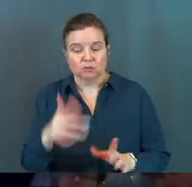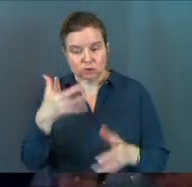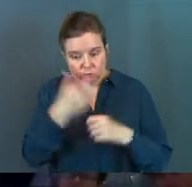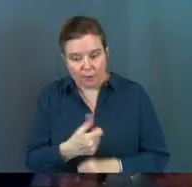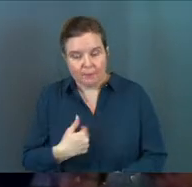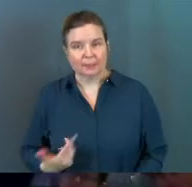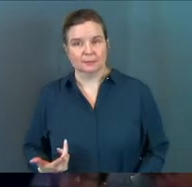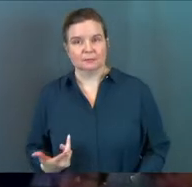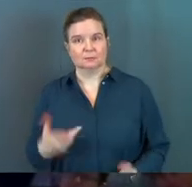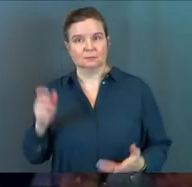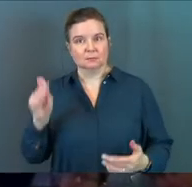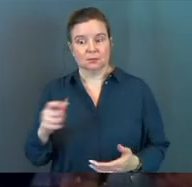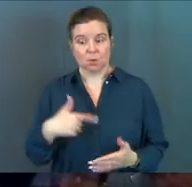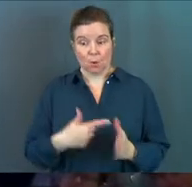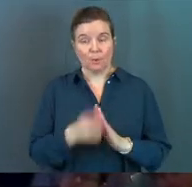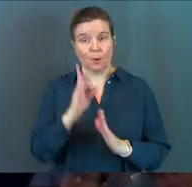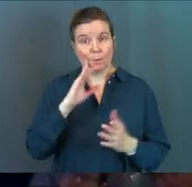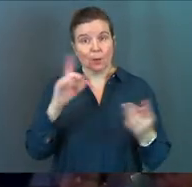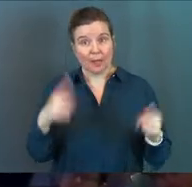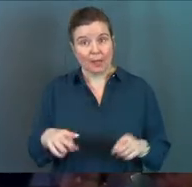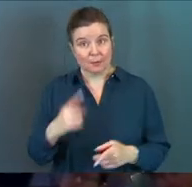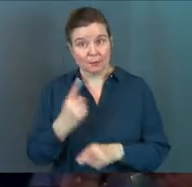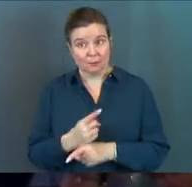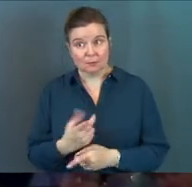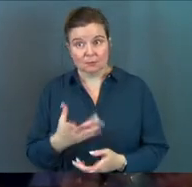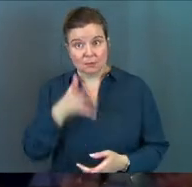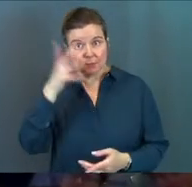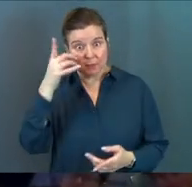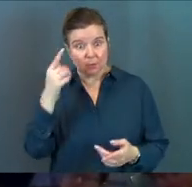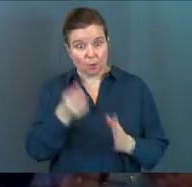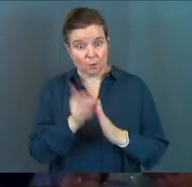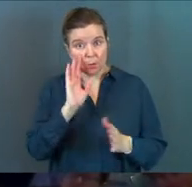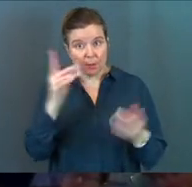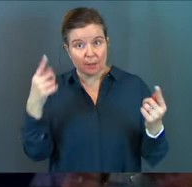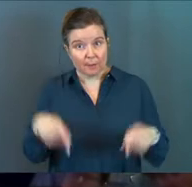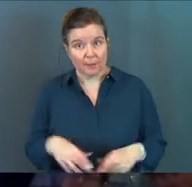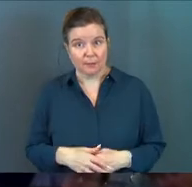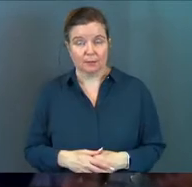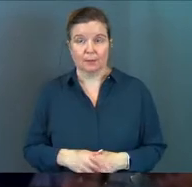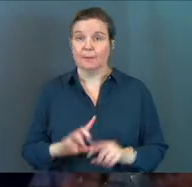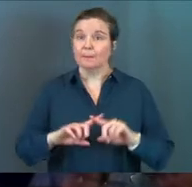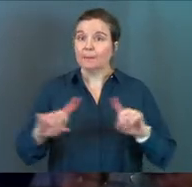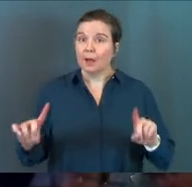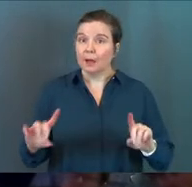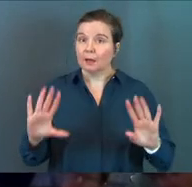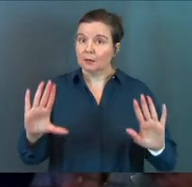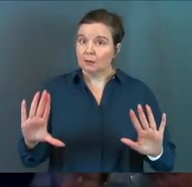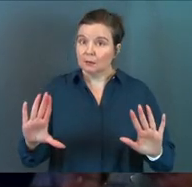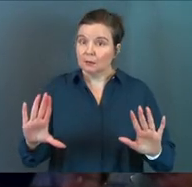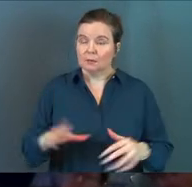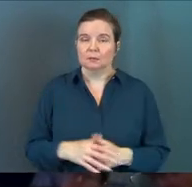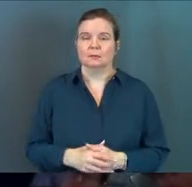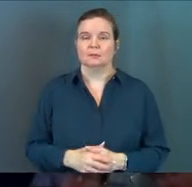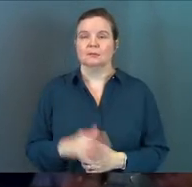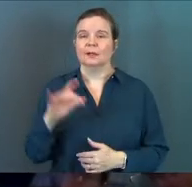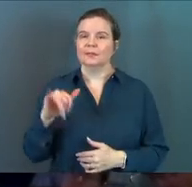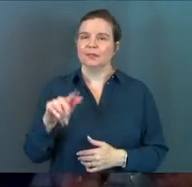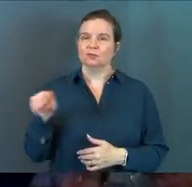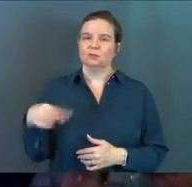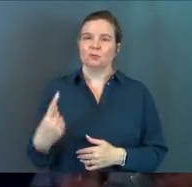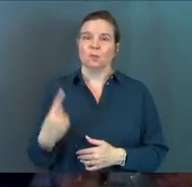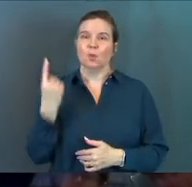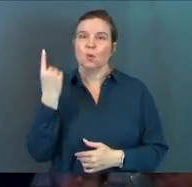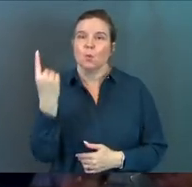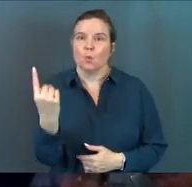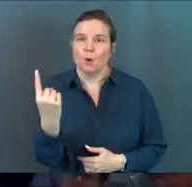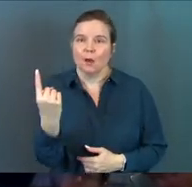Just trust me. Those moments will happen. Amen, parents? Those moments will happen. But here's the deal. That should be